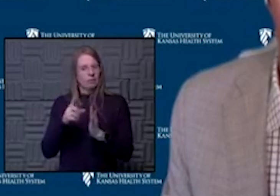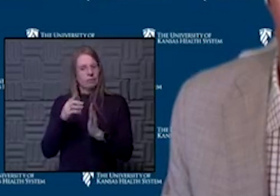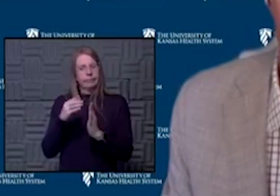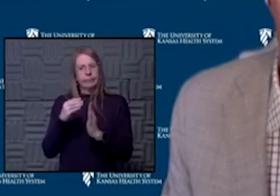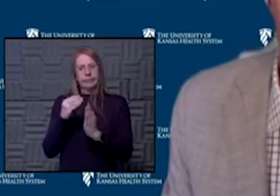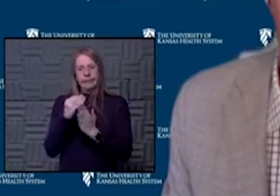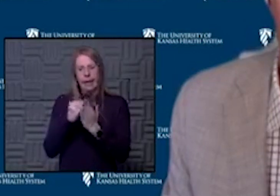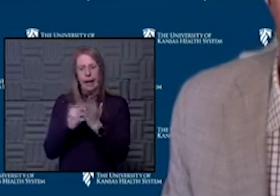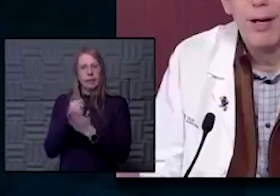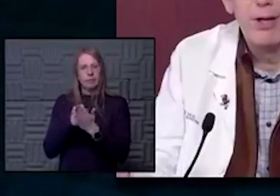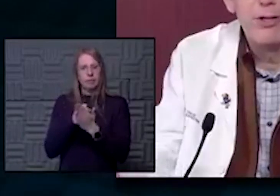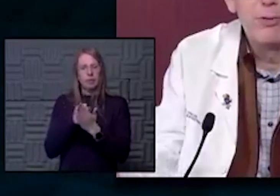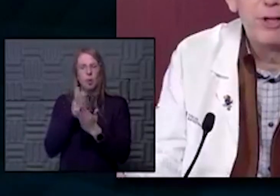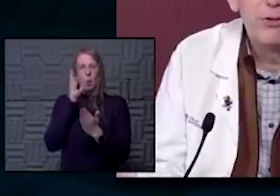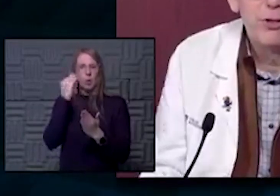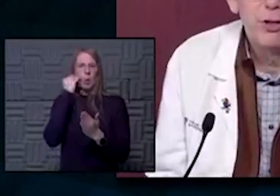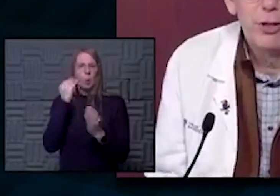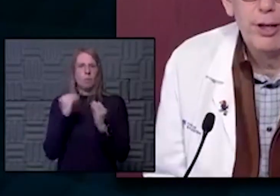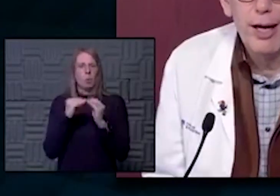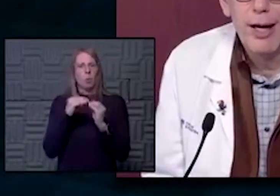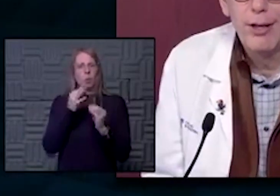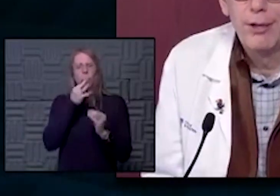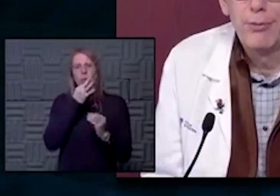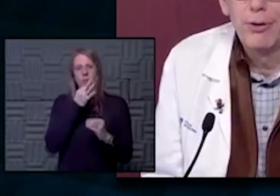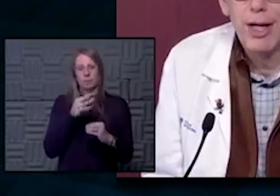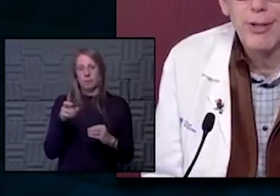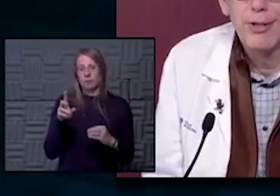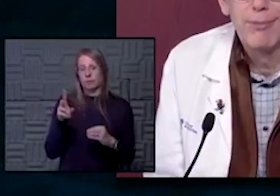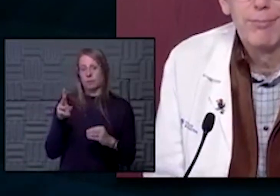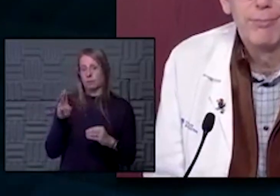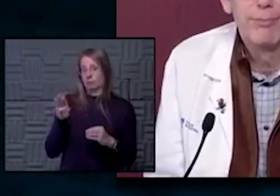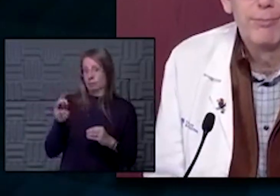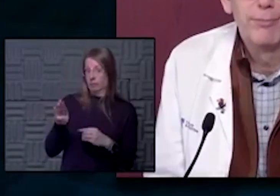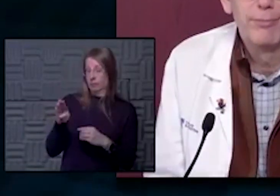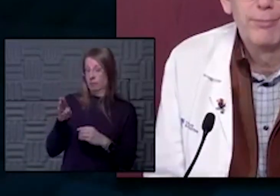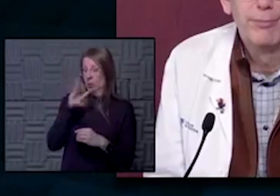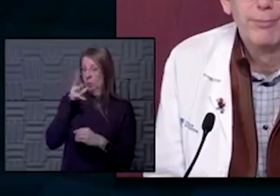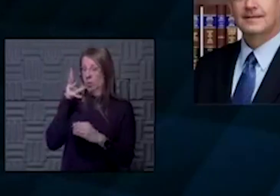more soon. Bob, thoughts or things that you're hearing out in rural Kansas?